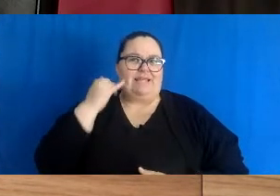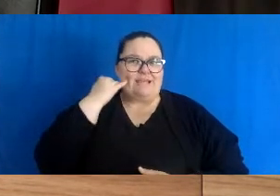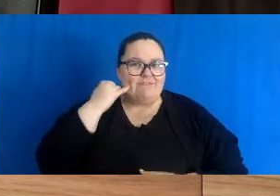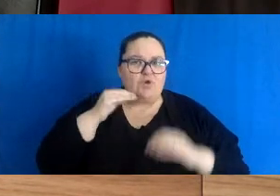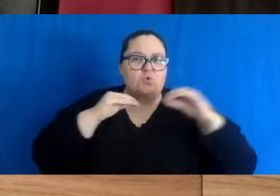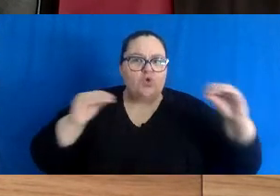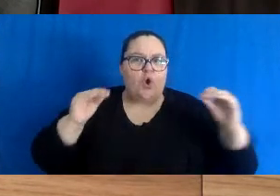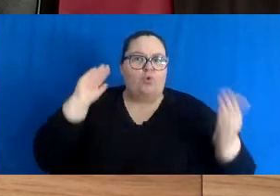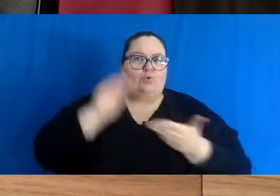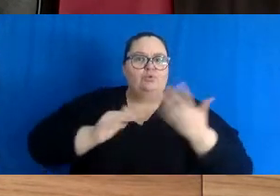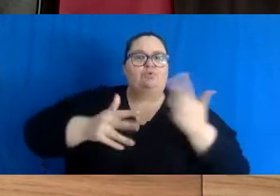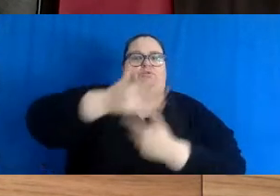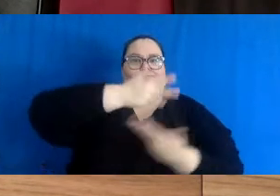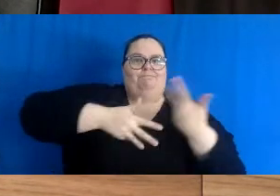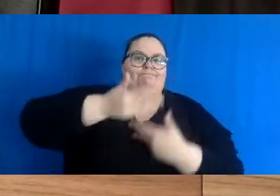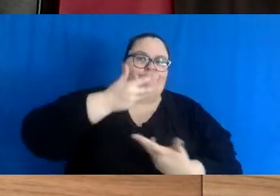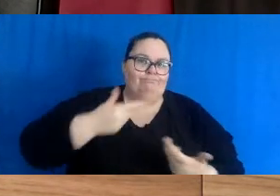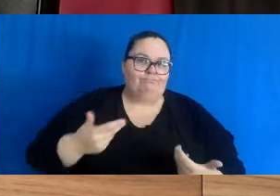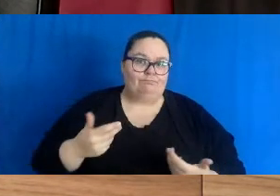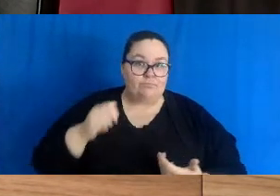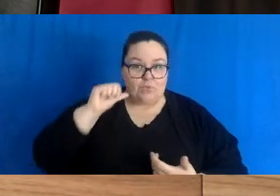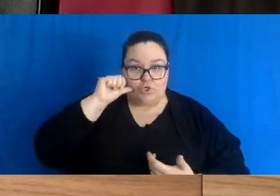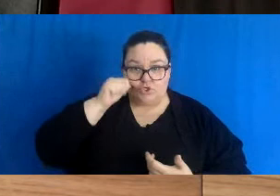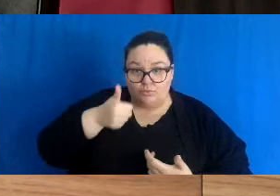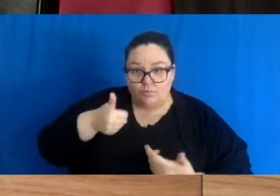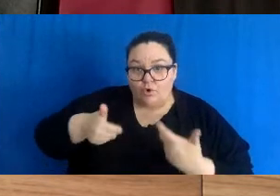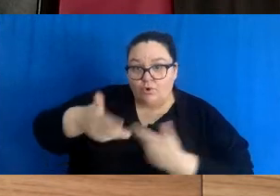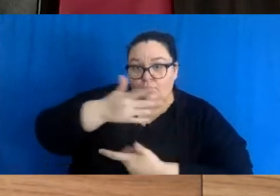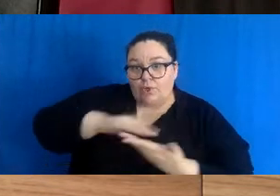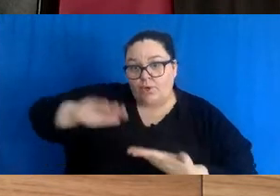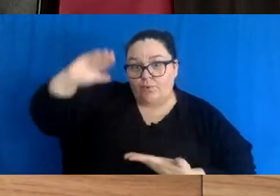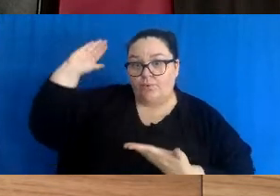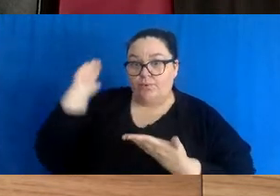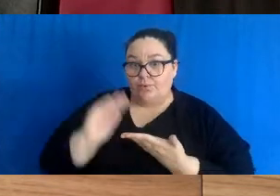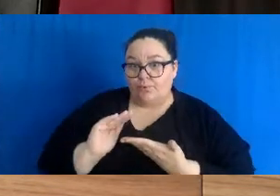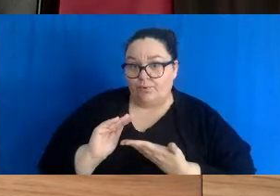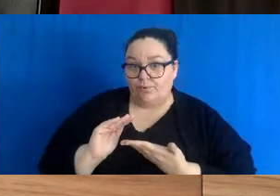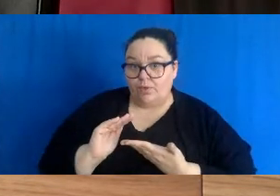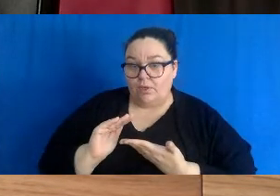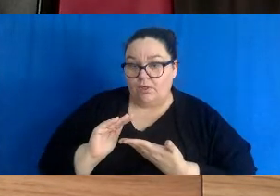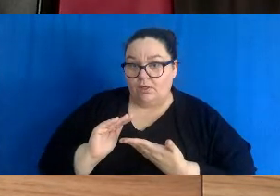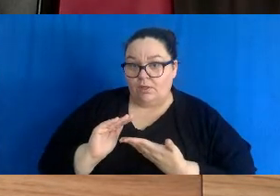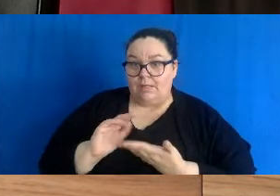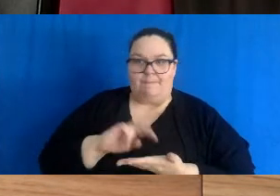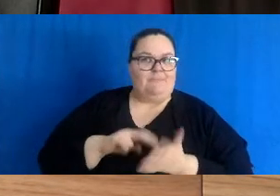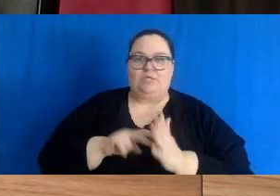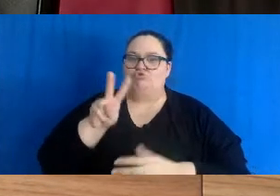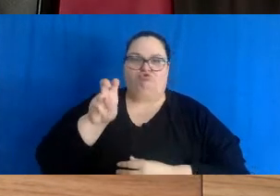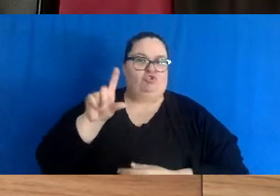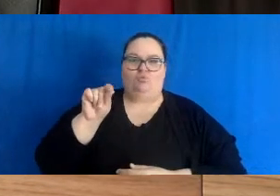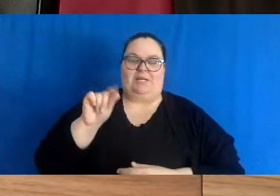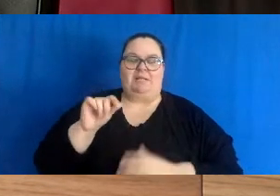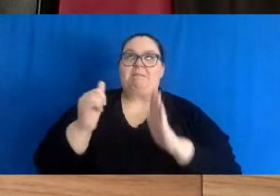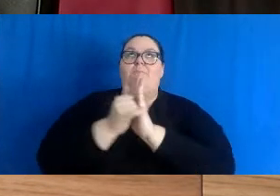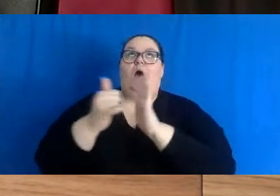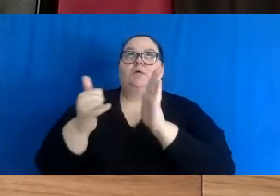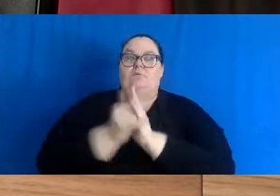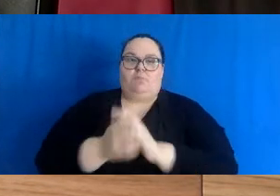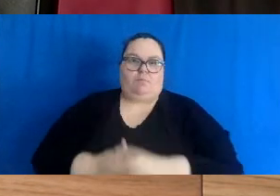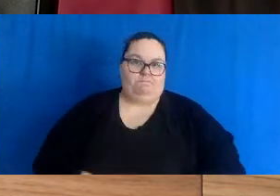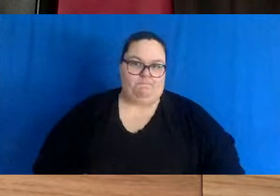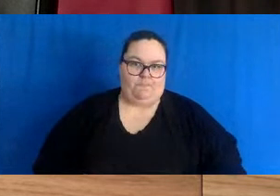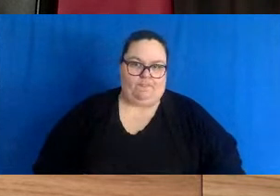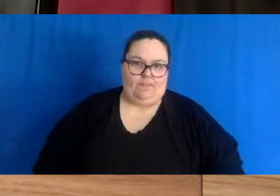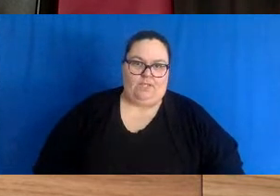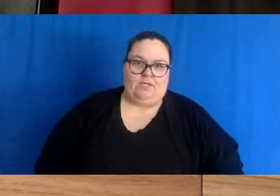reduce contacts tomorrow by 20, 30%, then we will not be at that 220 mark. And I can't